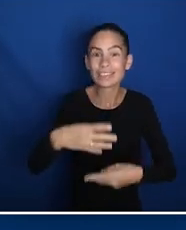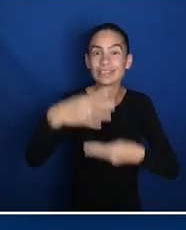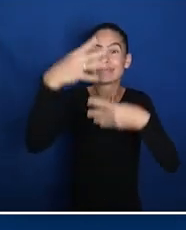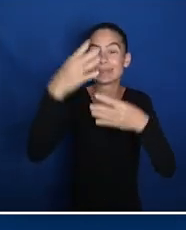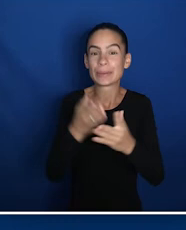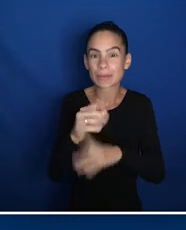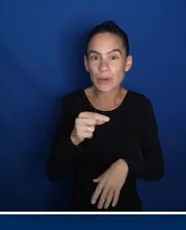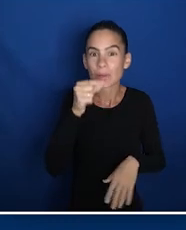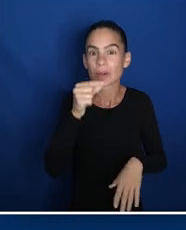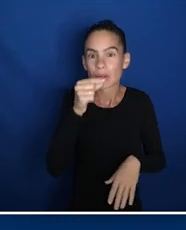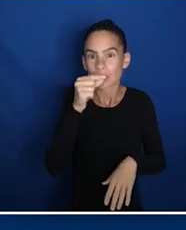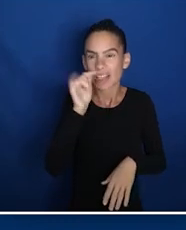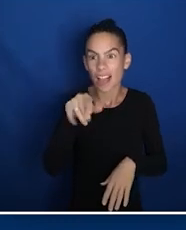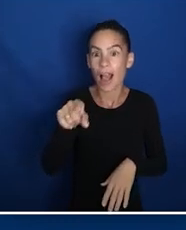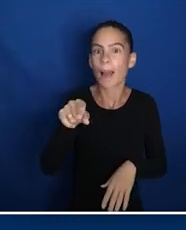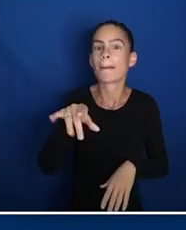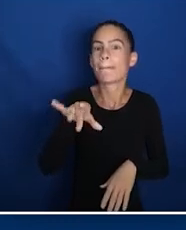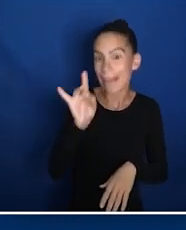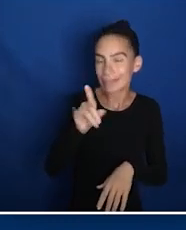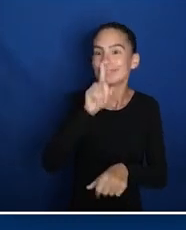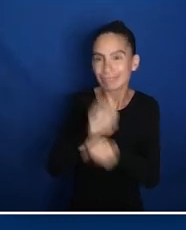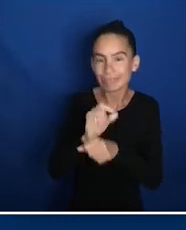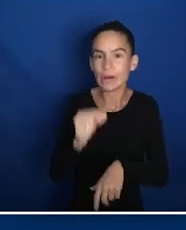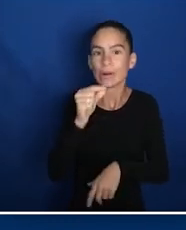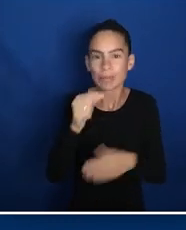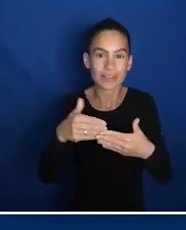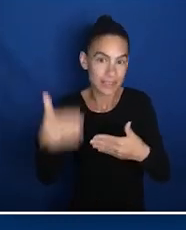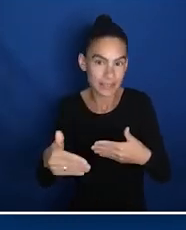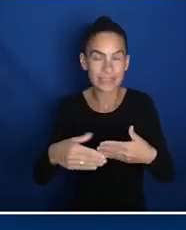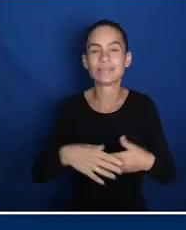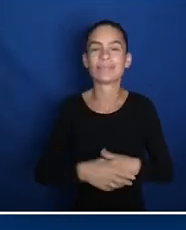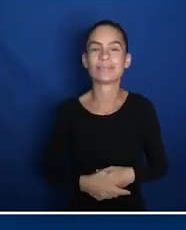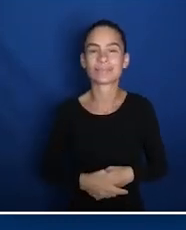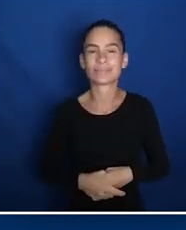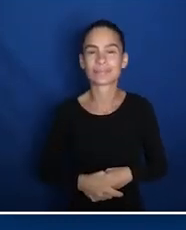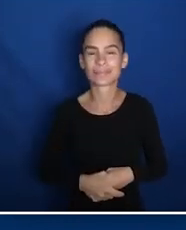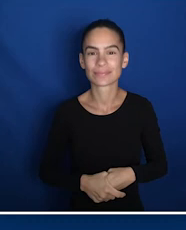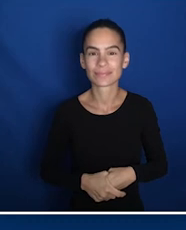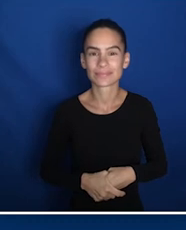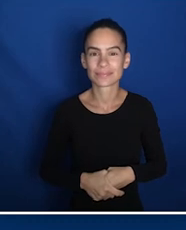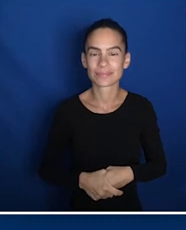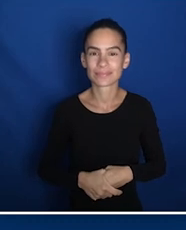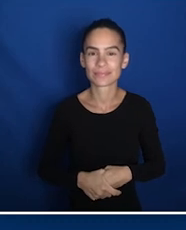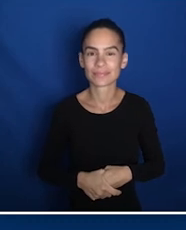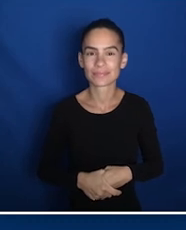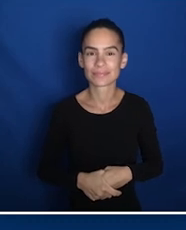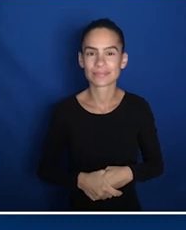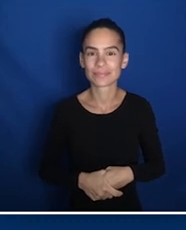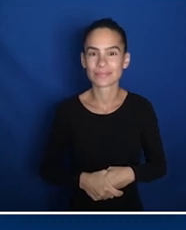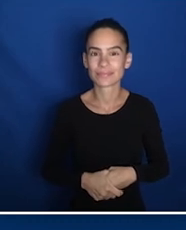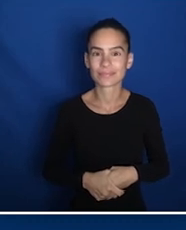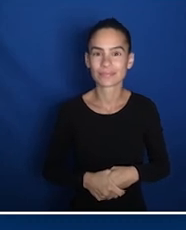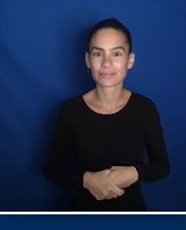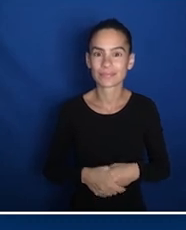voters can scroll through options by sipping consecutively and then puffing once their choice is selected. A person uses a sip and